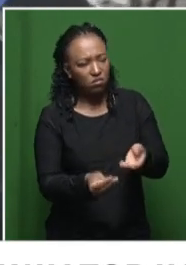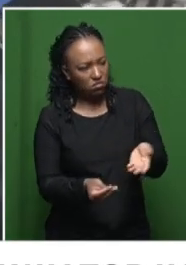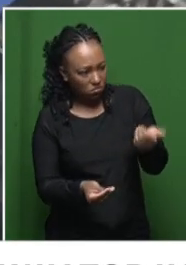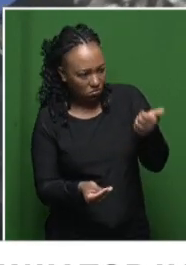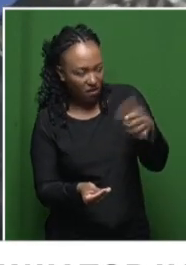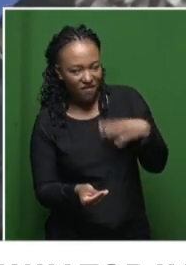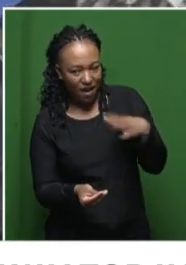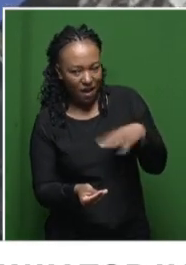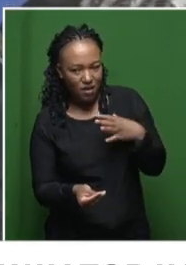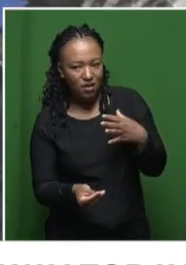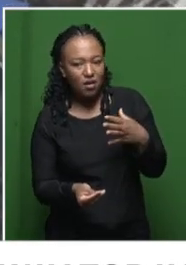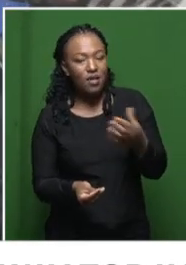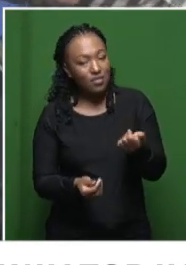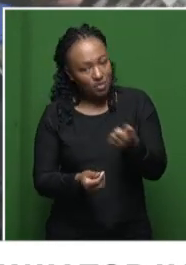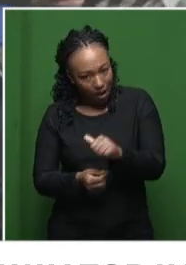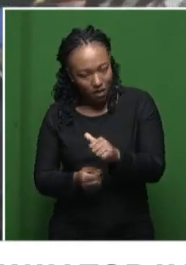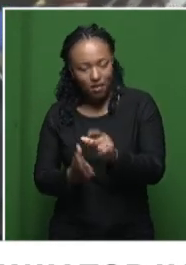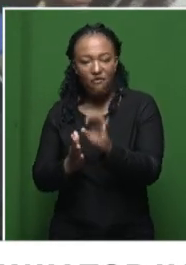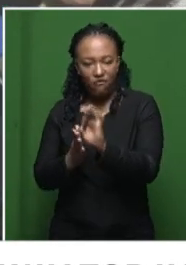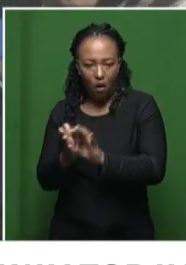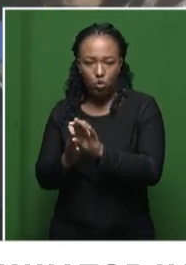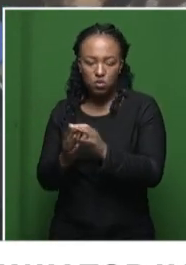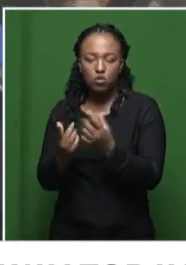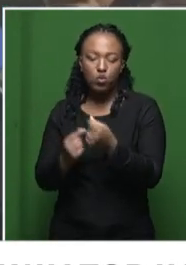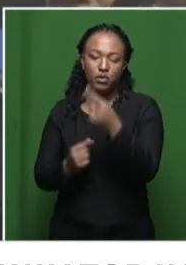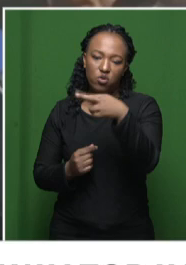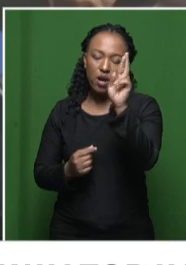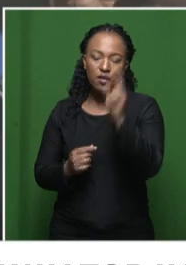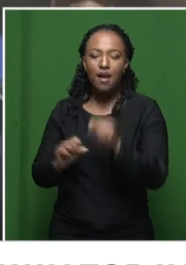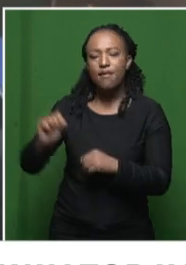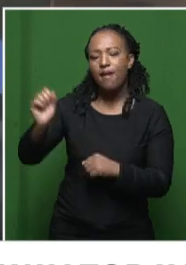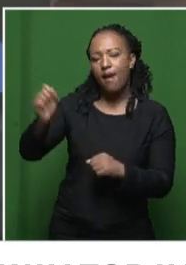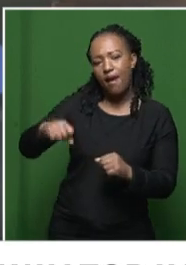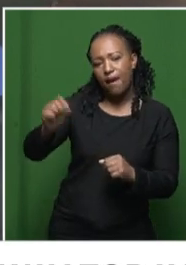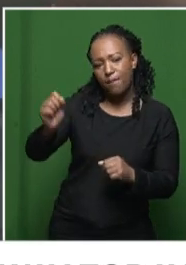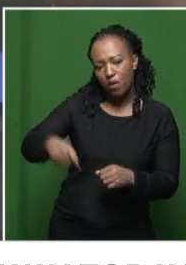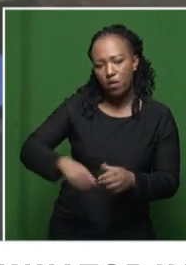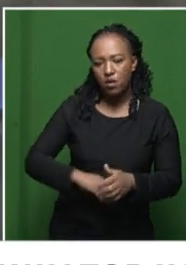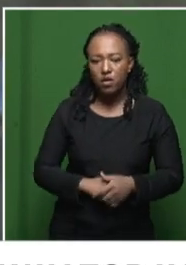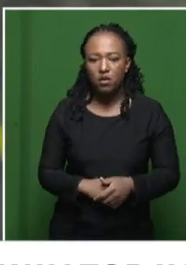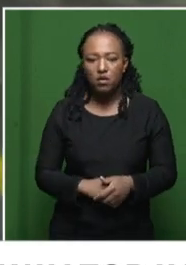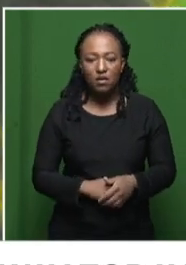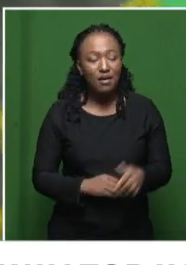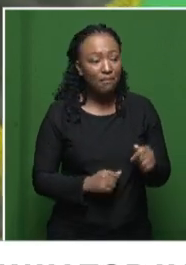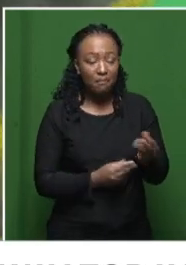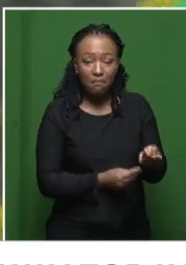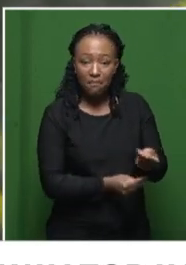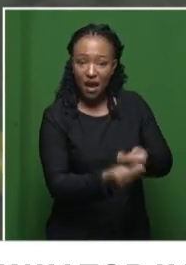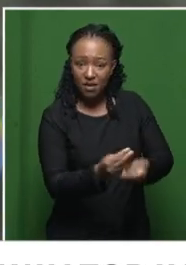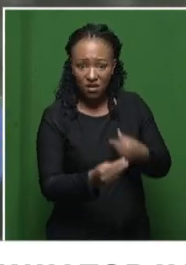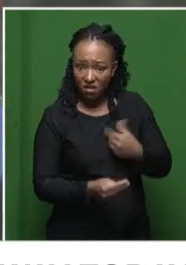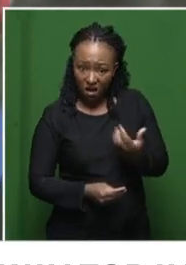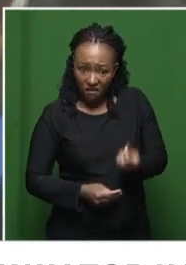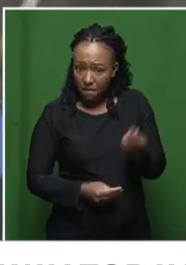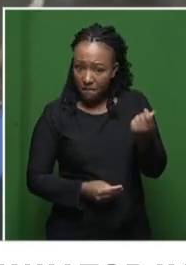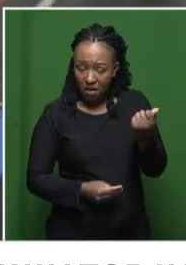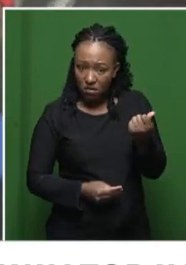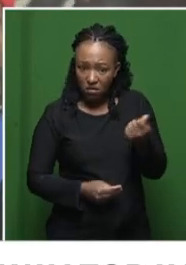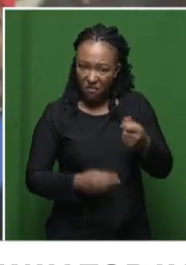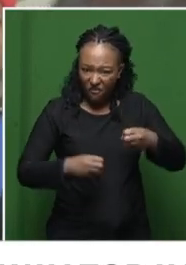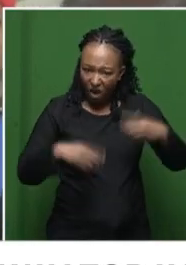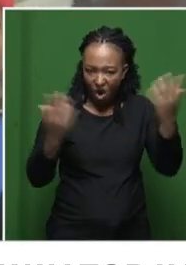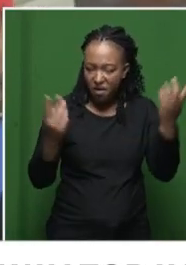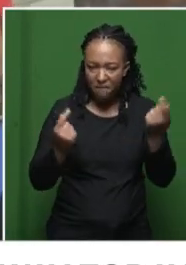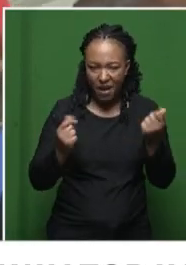but when you get there, don't get the right thing. As we talk about the man, we've got four calls.